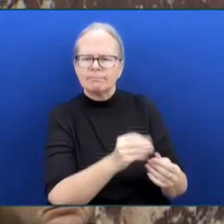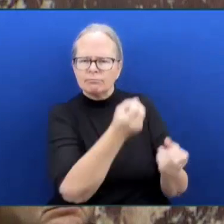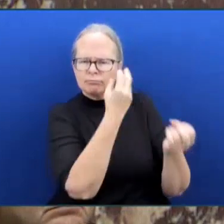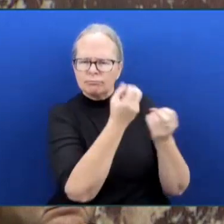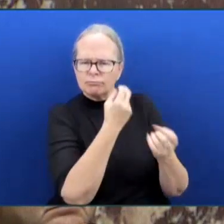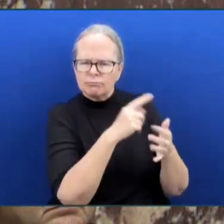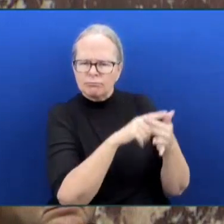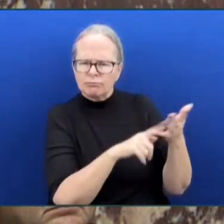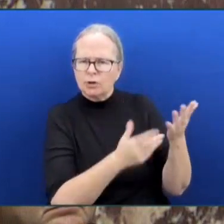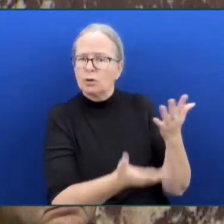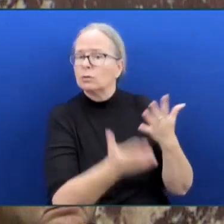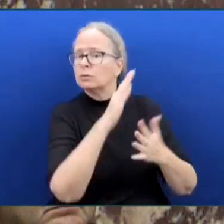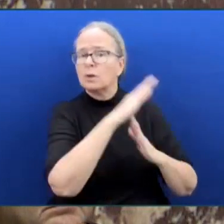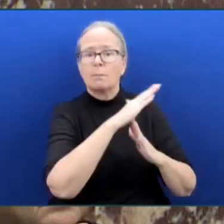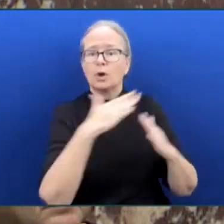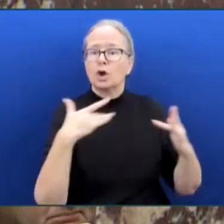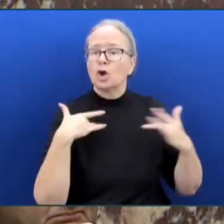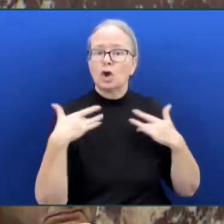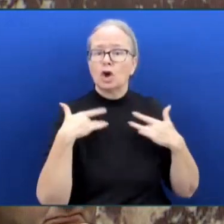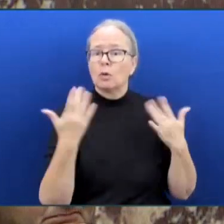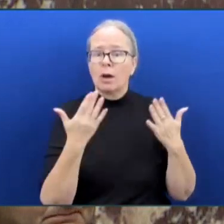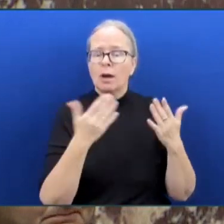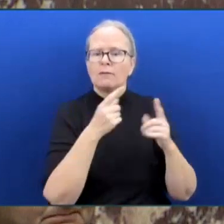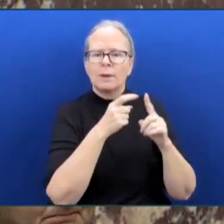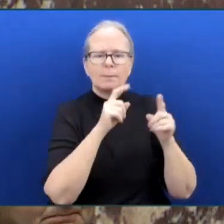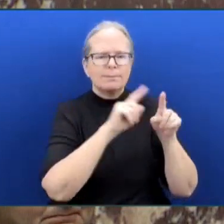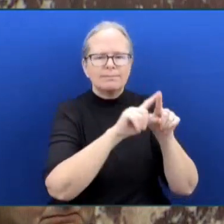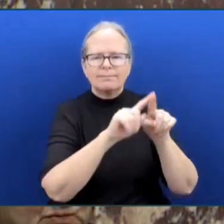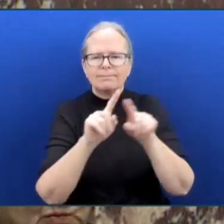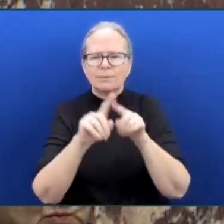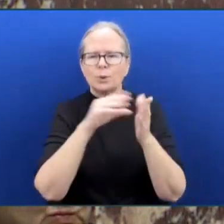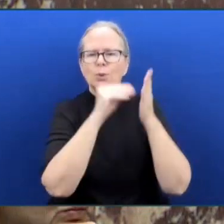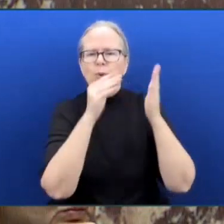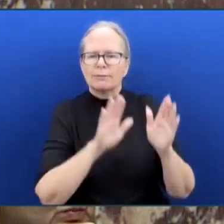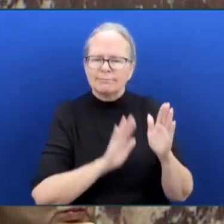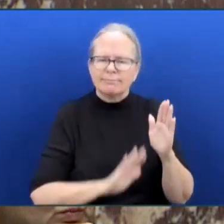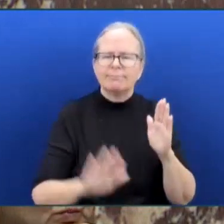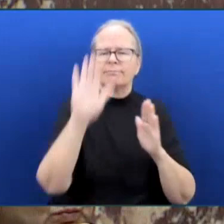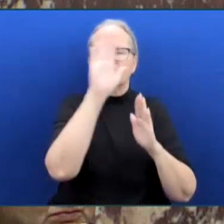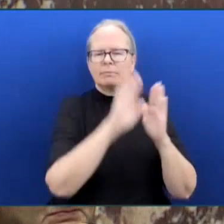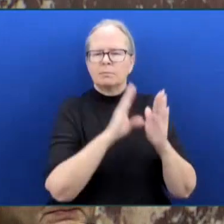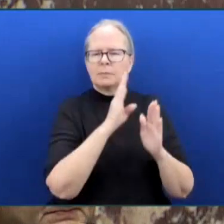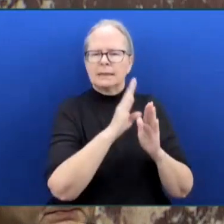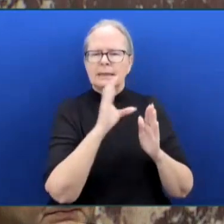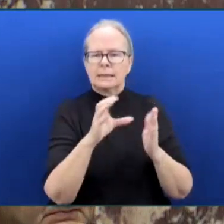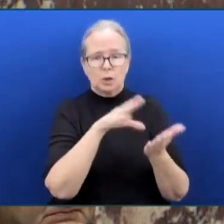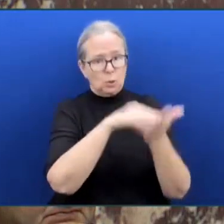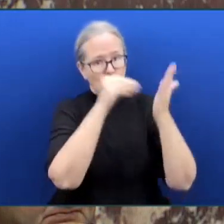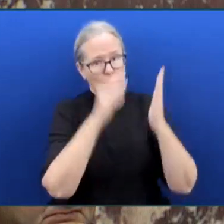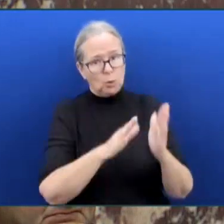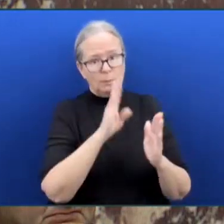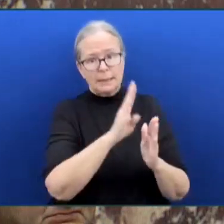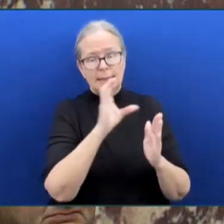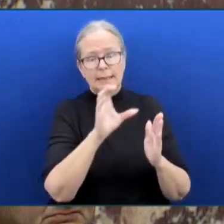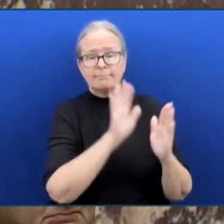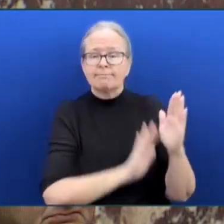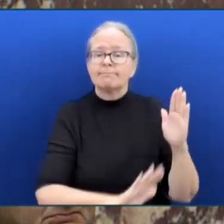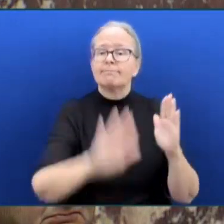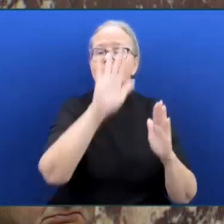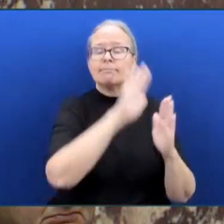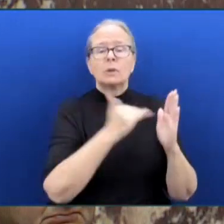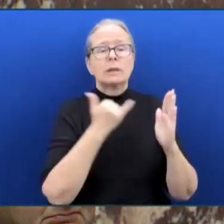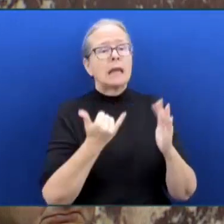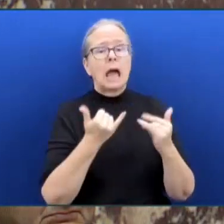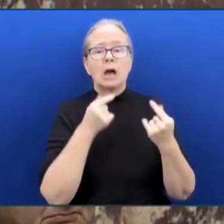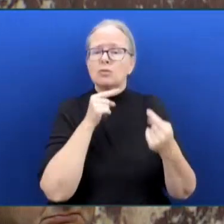facing today. As we all have known, students across this province are struggling as they face heightened